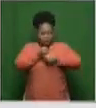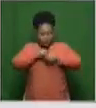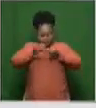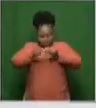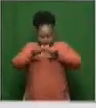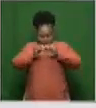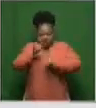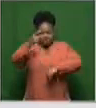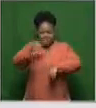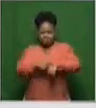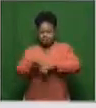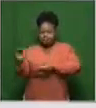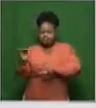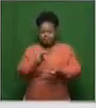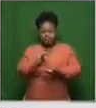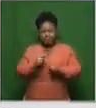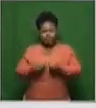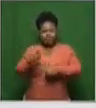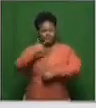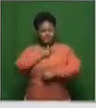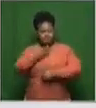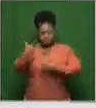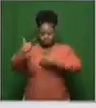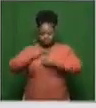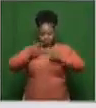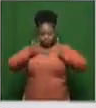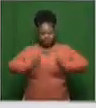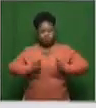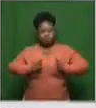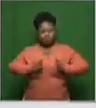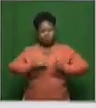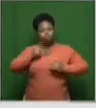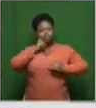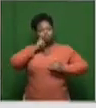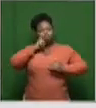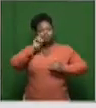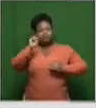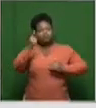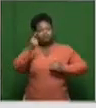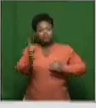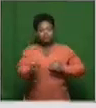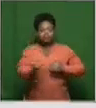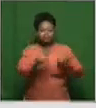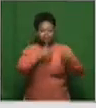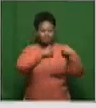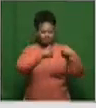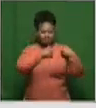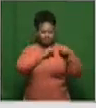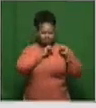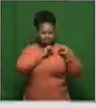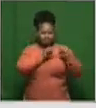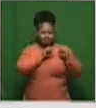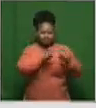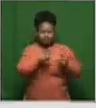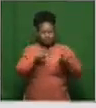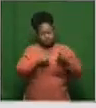we first introduced vaccines into human subjects, we look at safety. Safety is the first thing. And it continues. And as Jeff